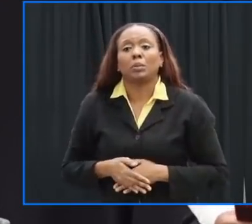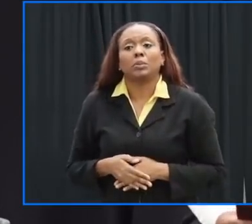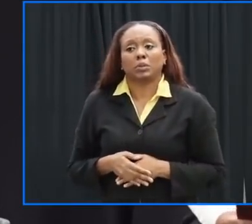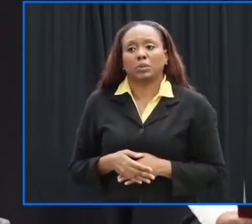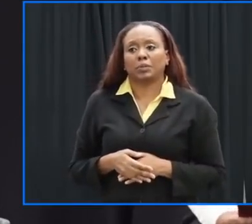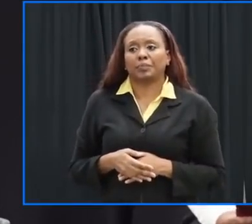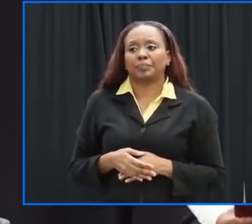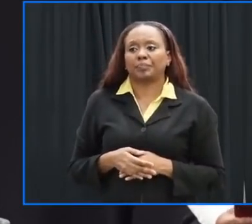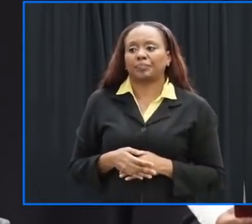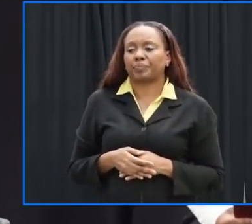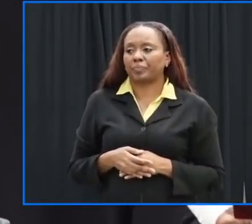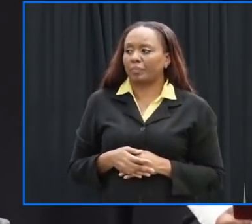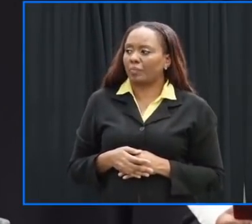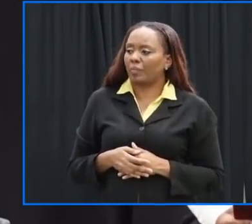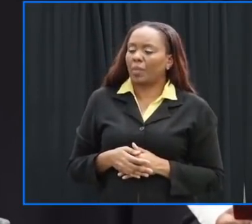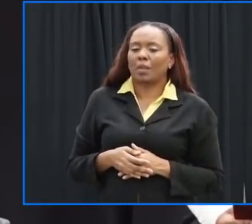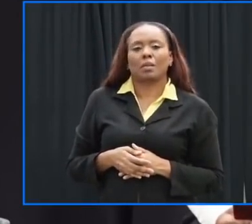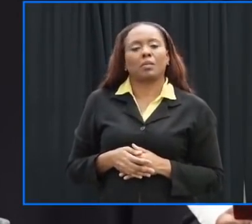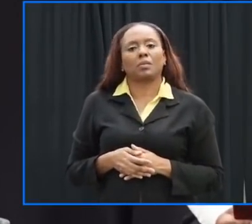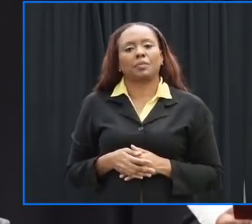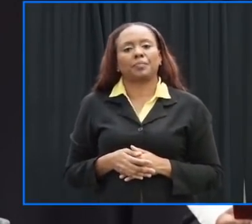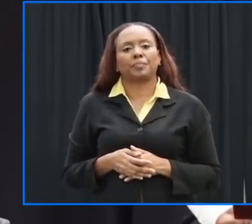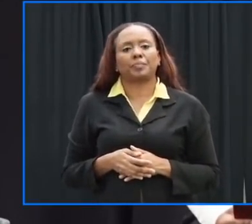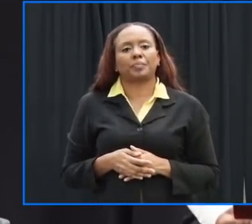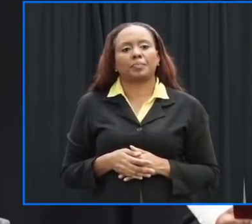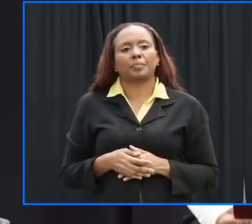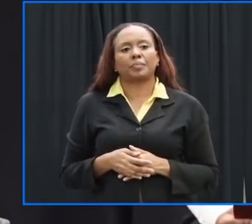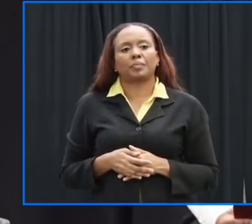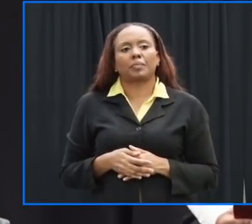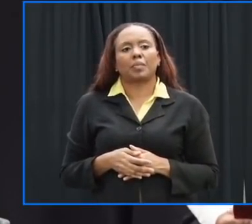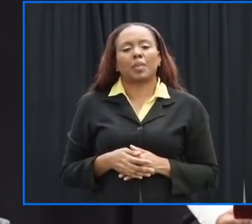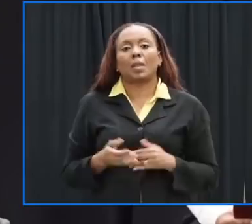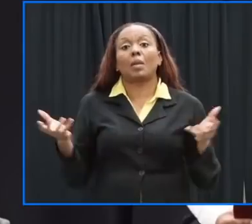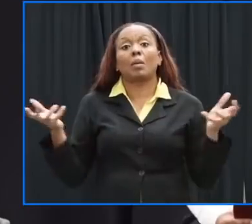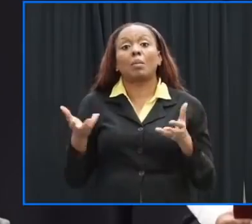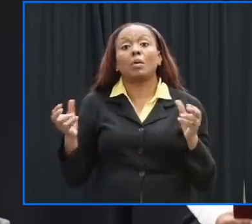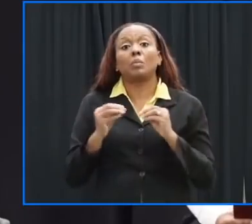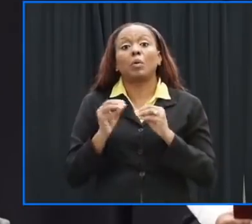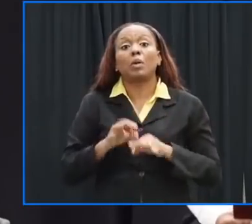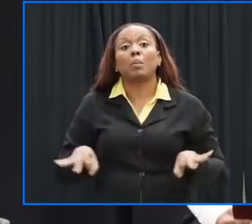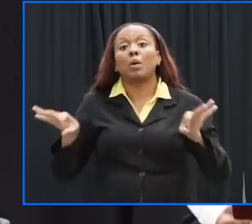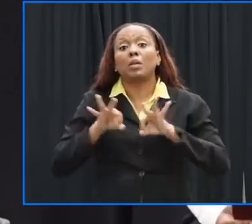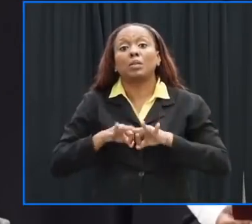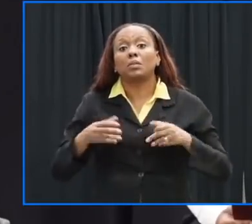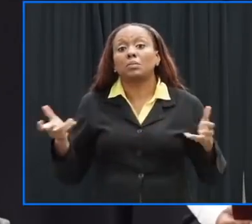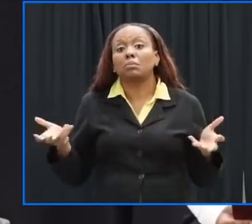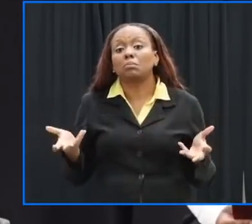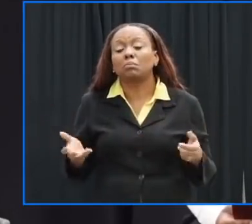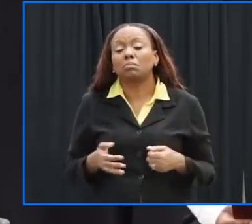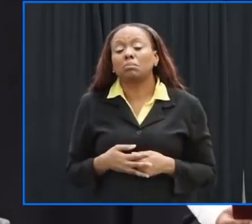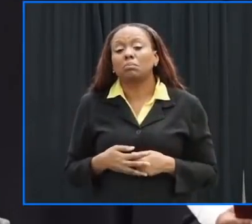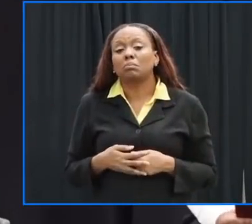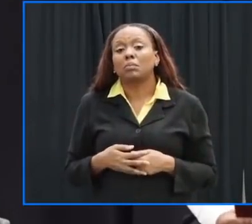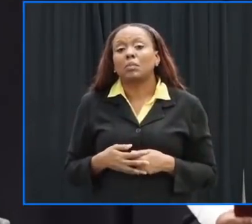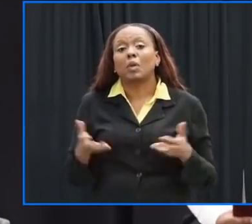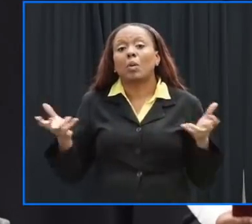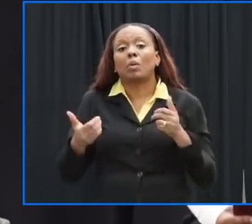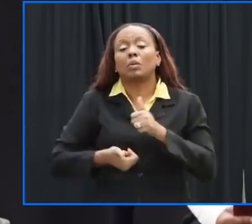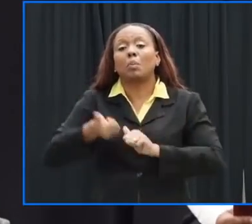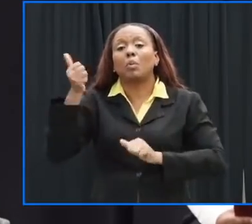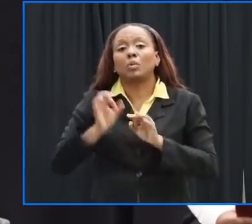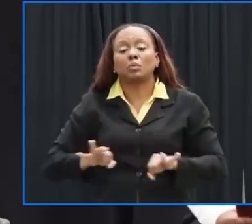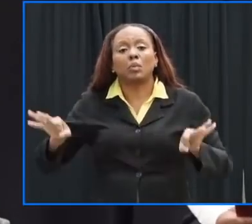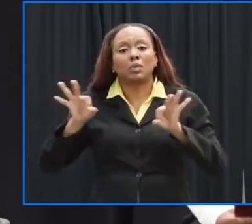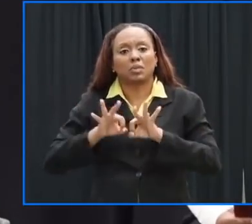we have made the determination that there is nothing more important for us on this island in this